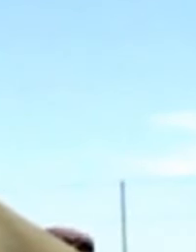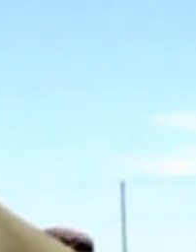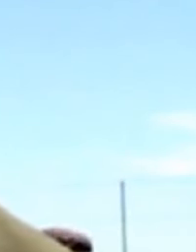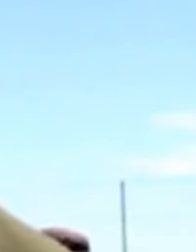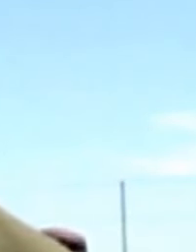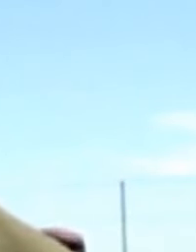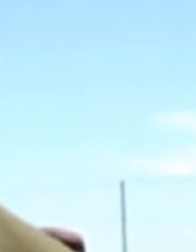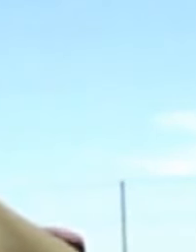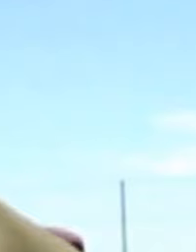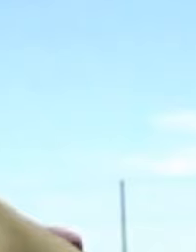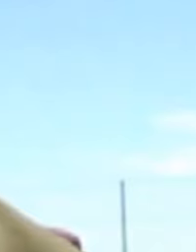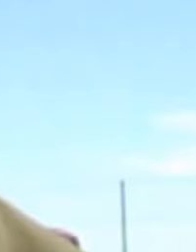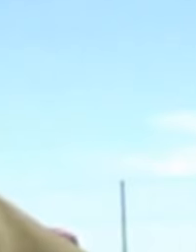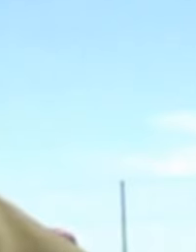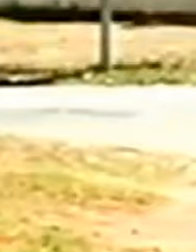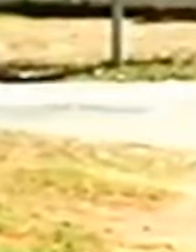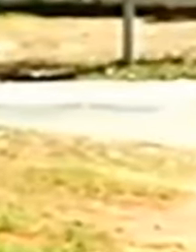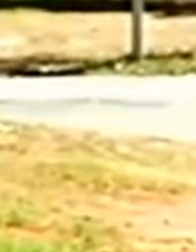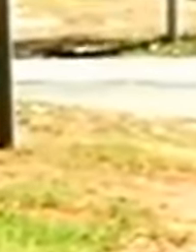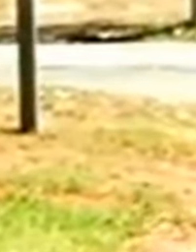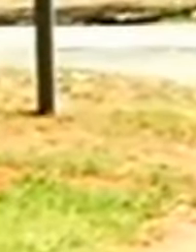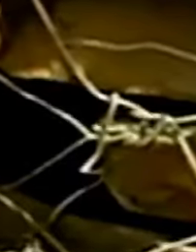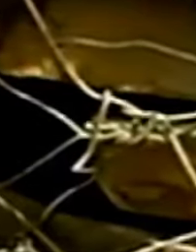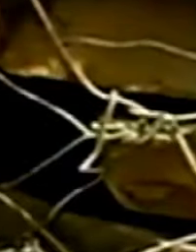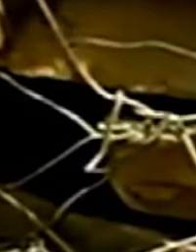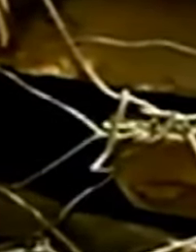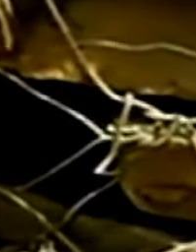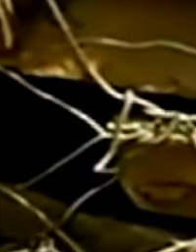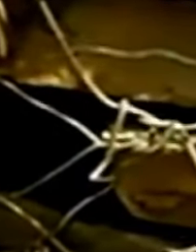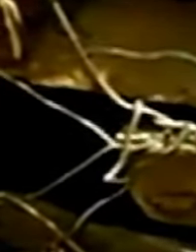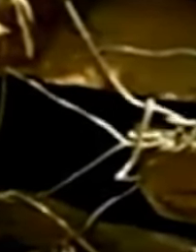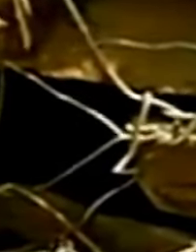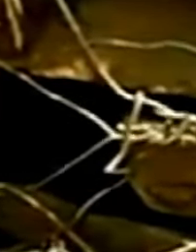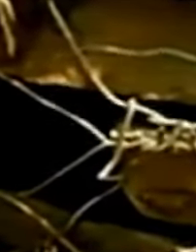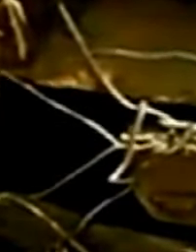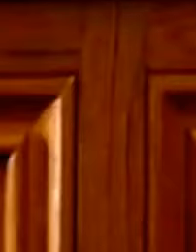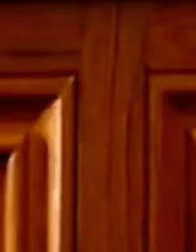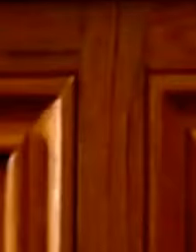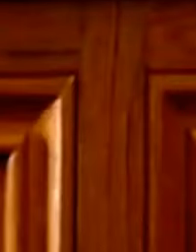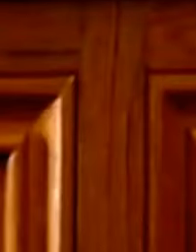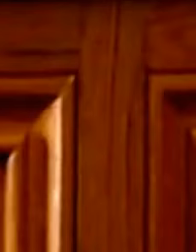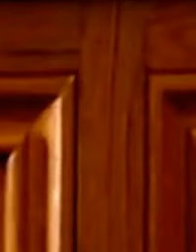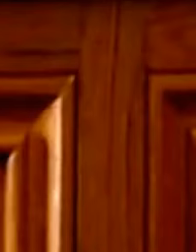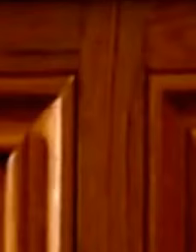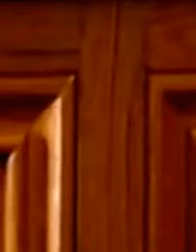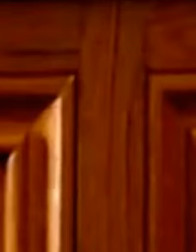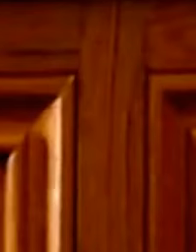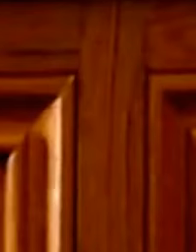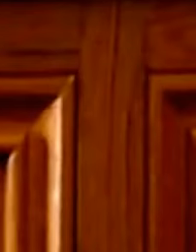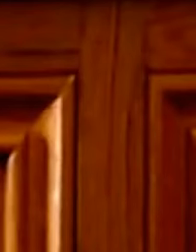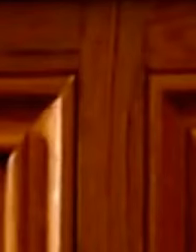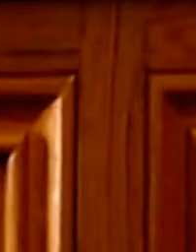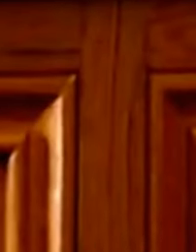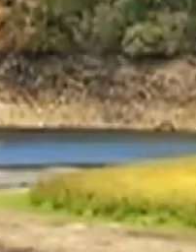I've lost two of my cattle this January. Africa's demand for clean drinking water is rising. Drinking water is a